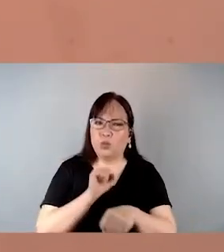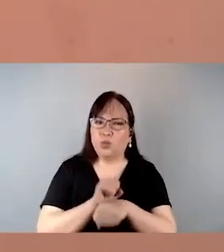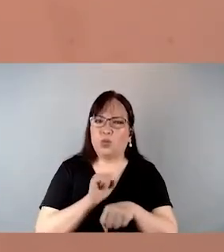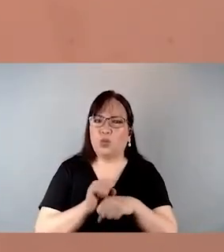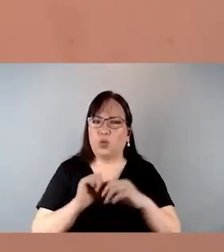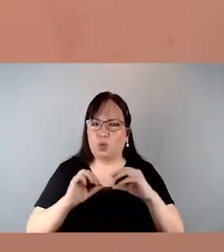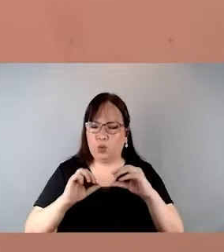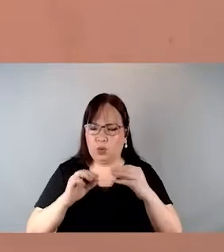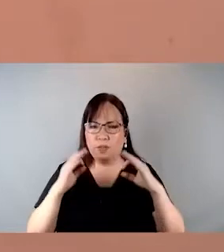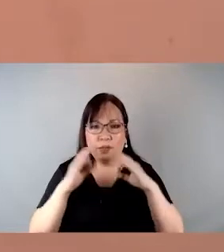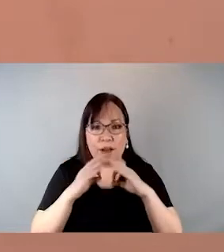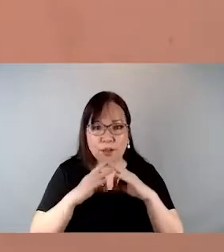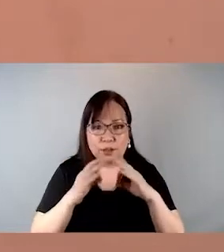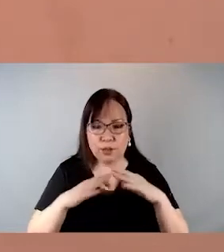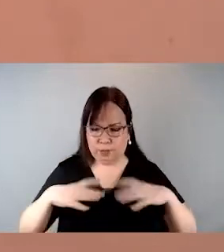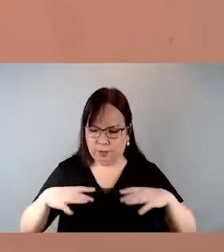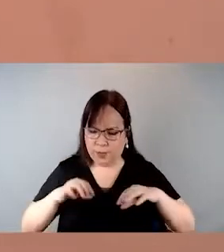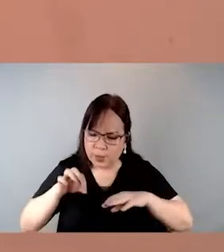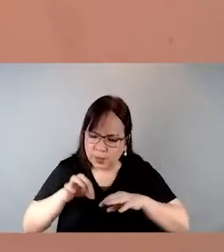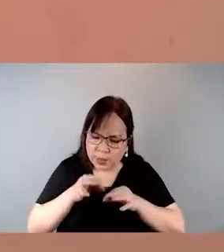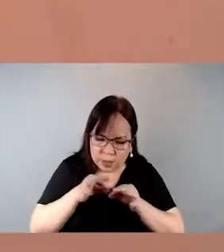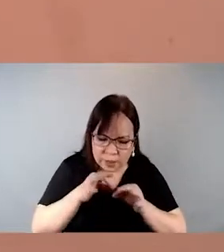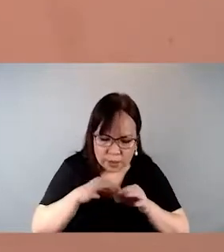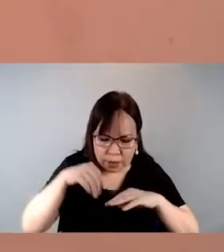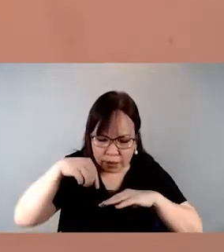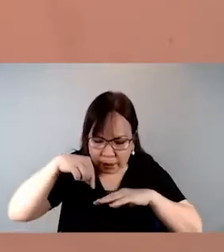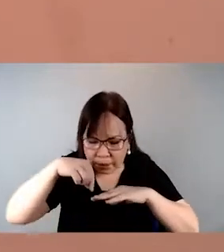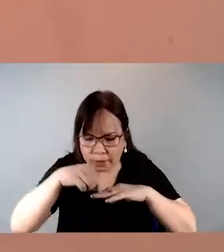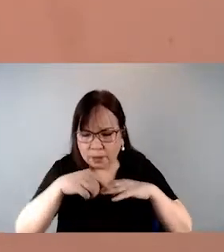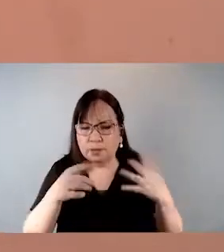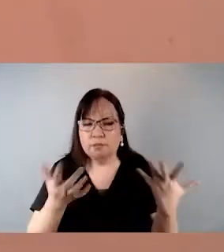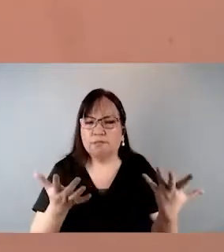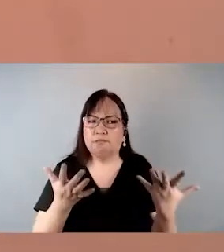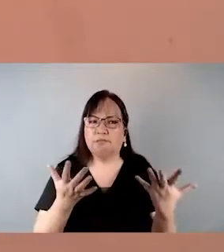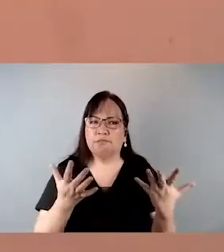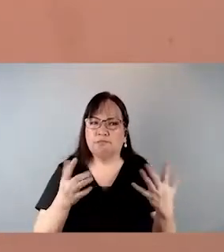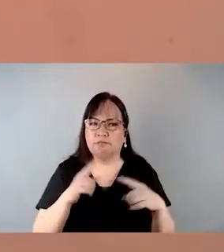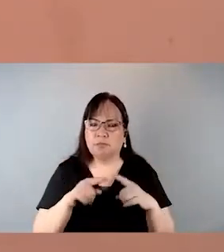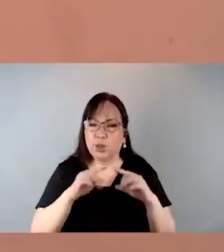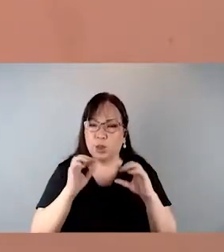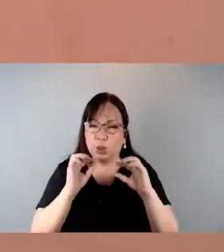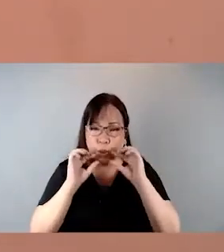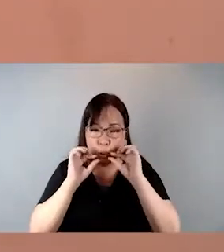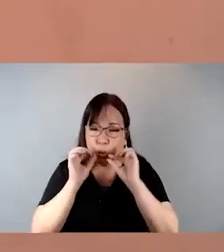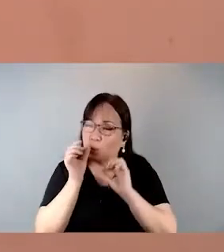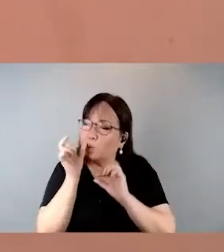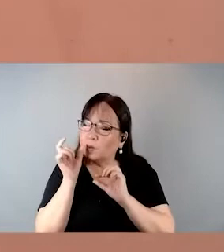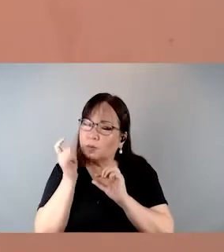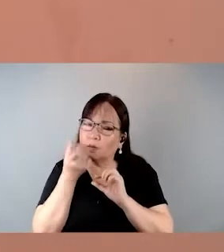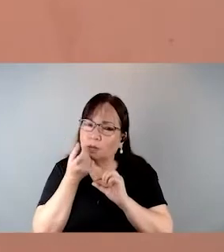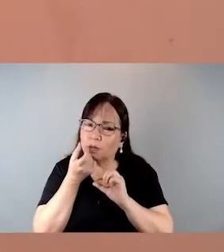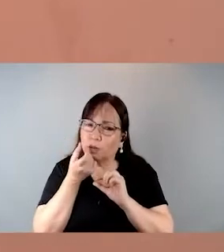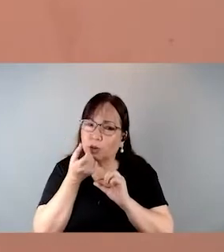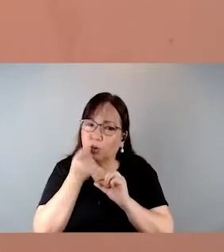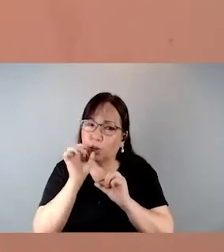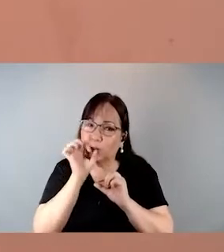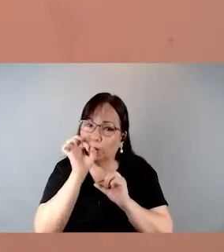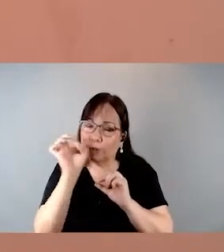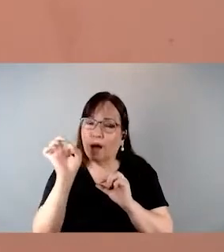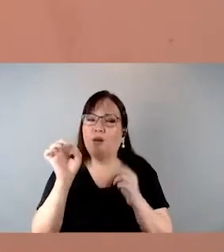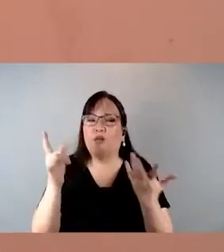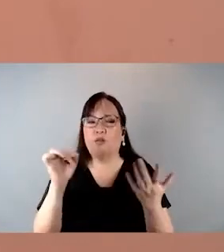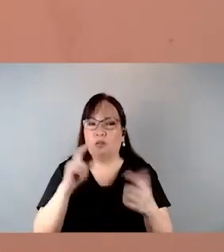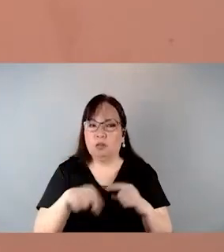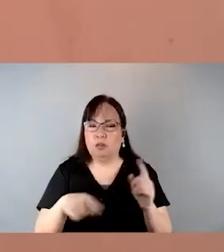tobacco or textile, their little hands nimble enough to get the job done. They were cheap, sometimes